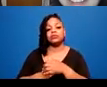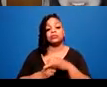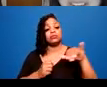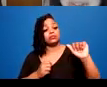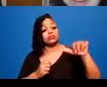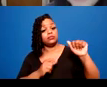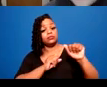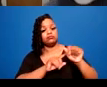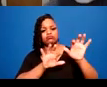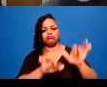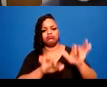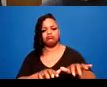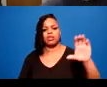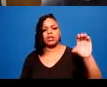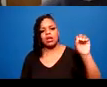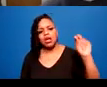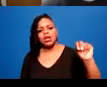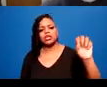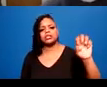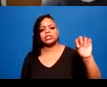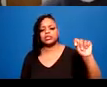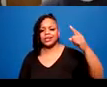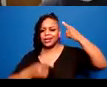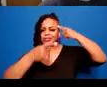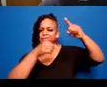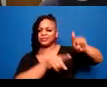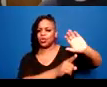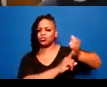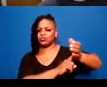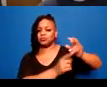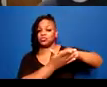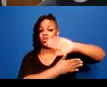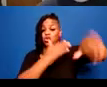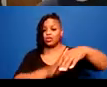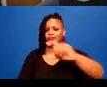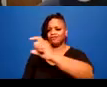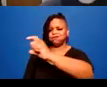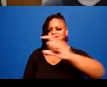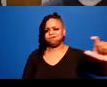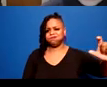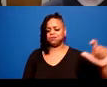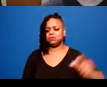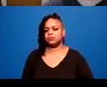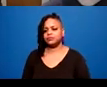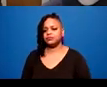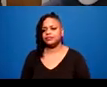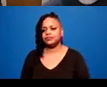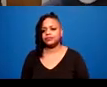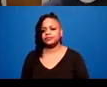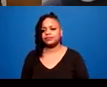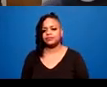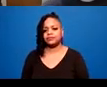Megan wrote toxic positivity, which I will say ties into that trigger of